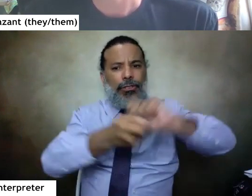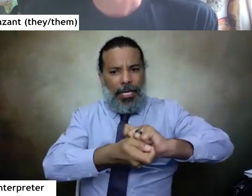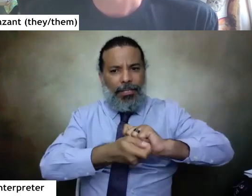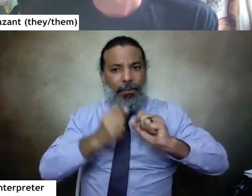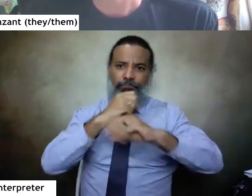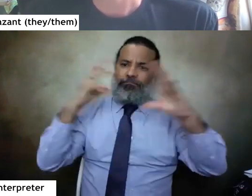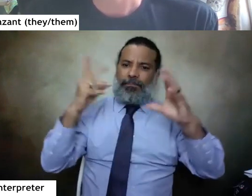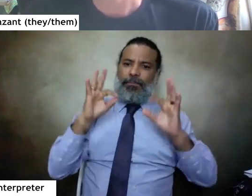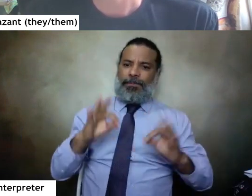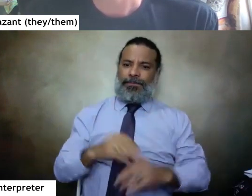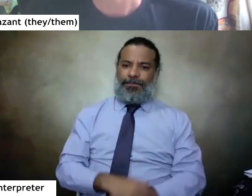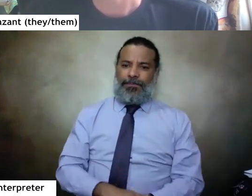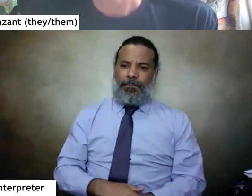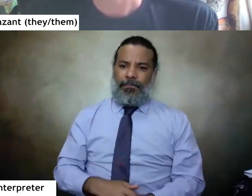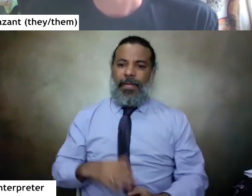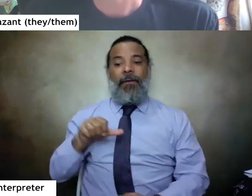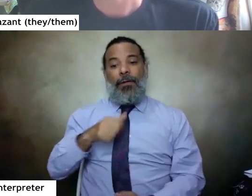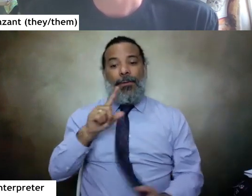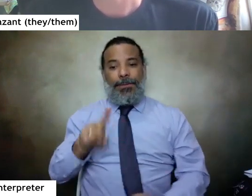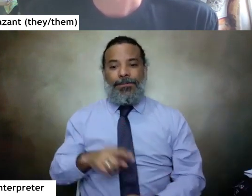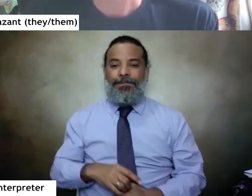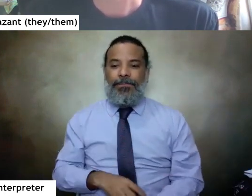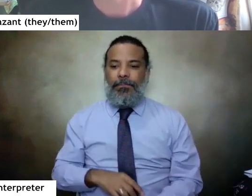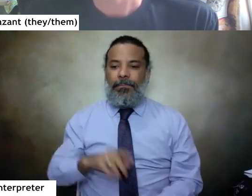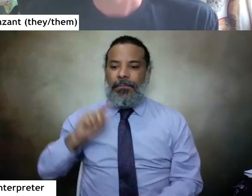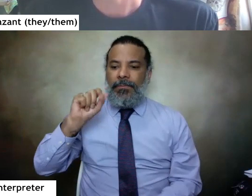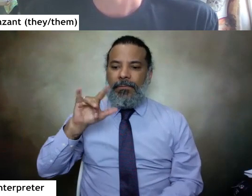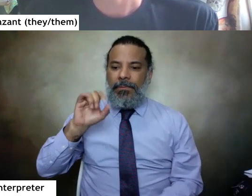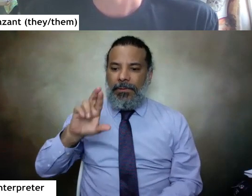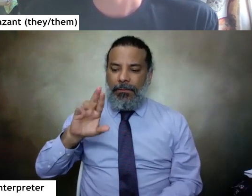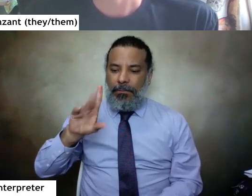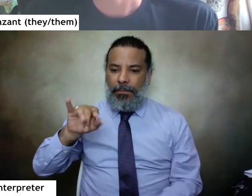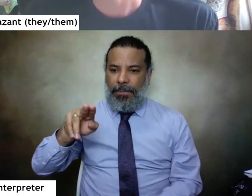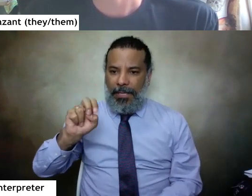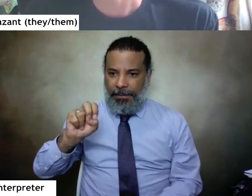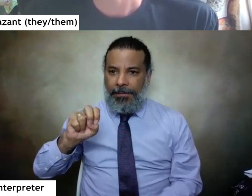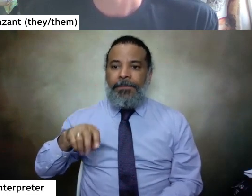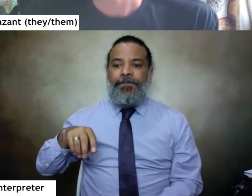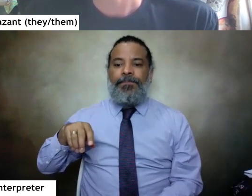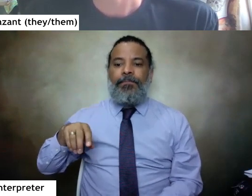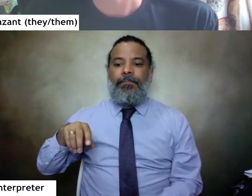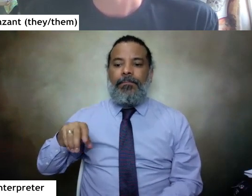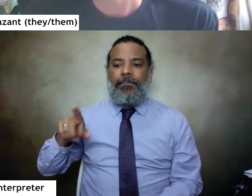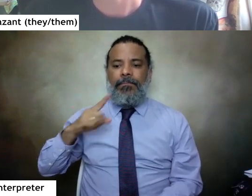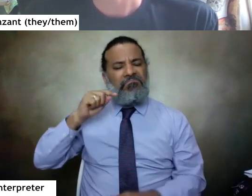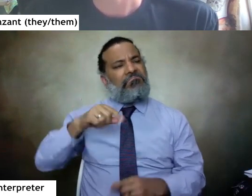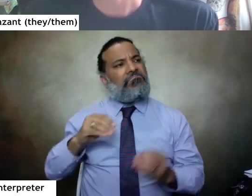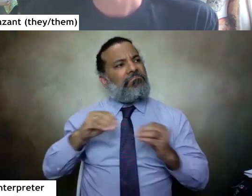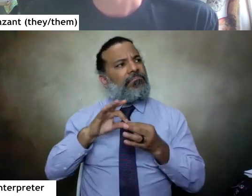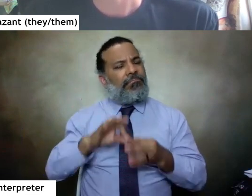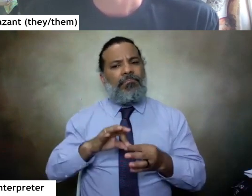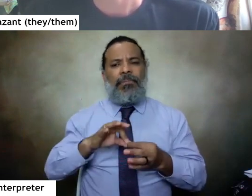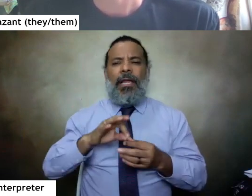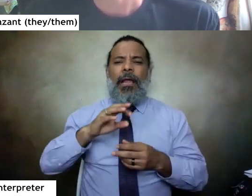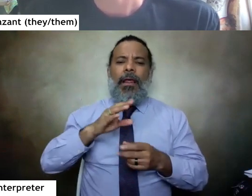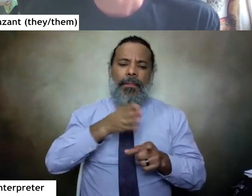um we have another question here from taylor lane who says this is more about the genre of